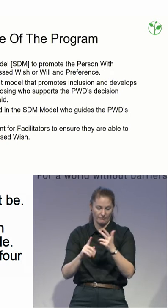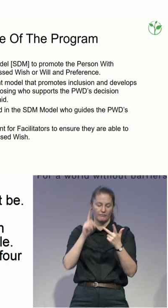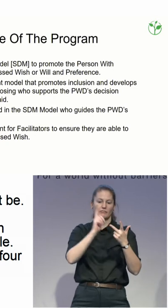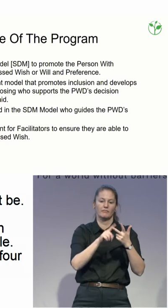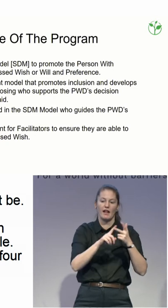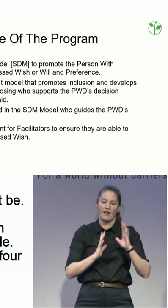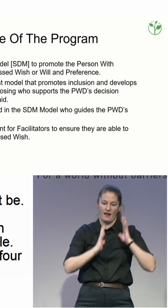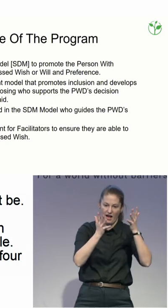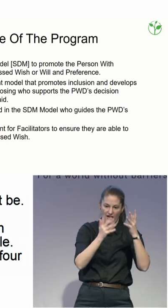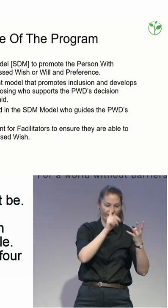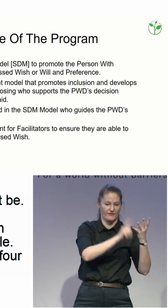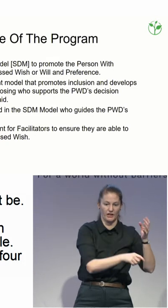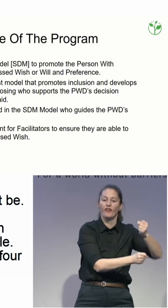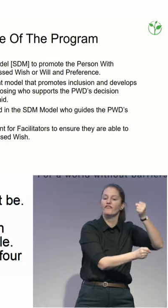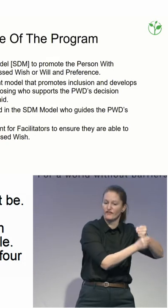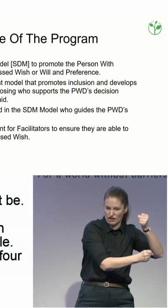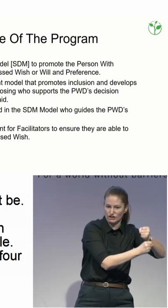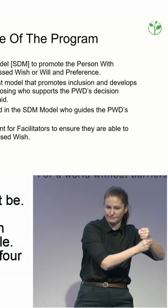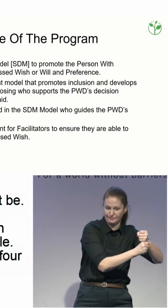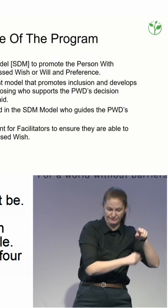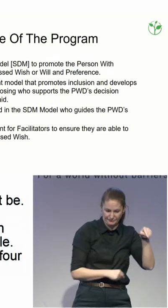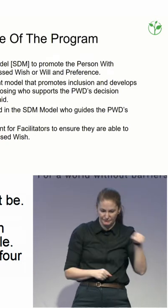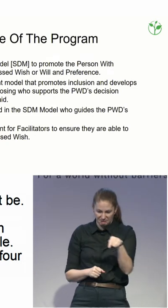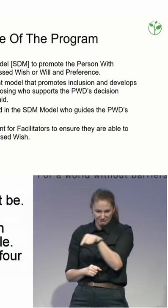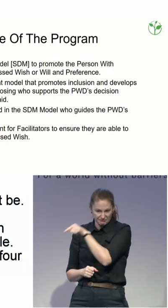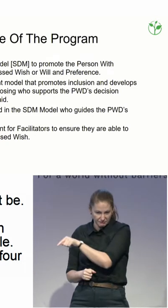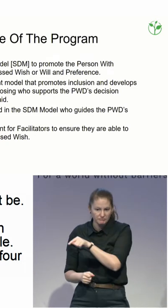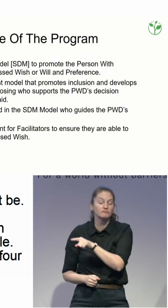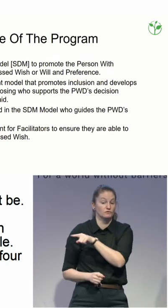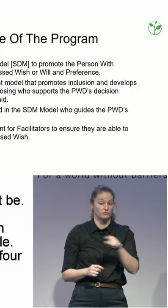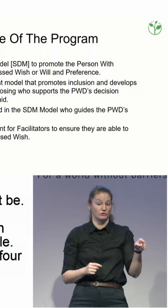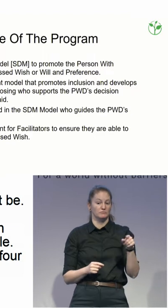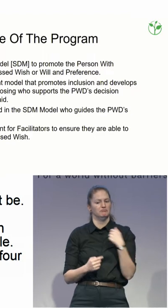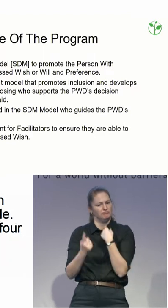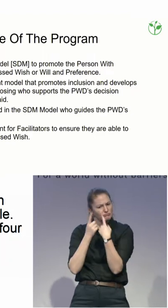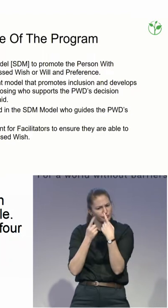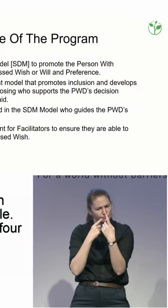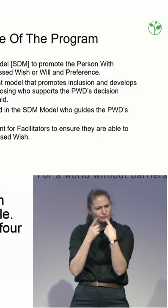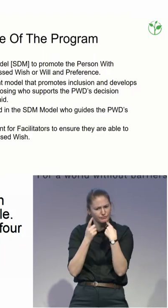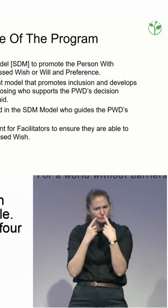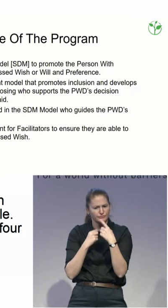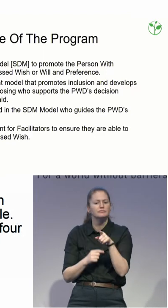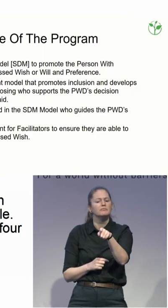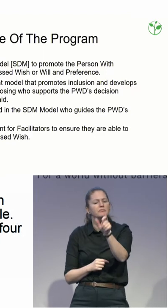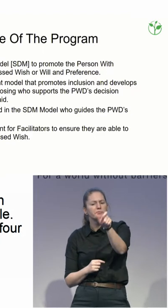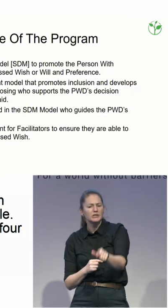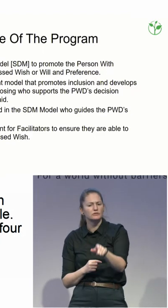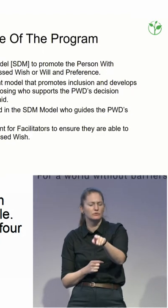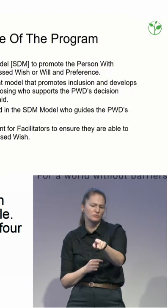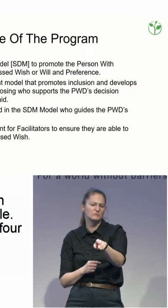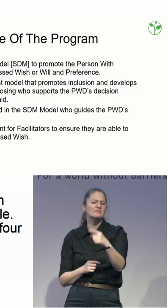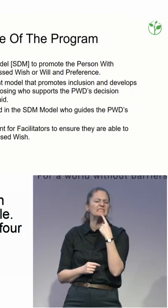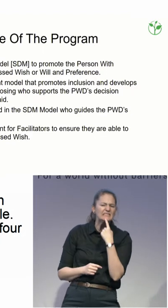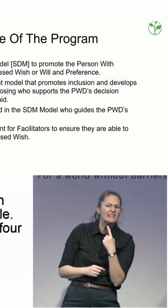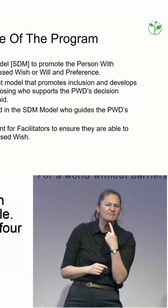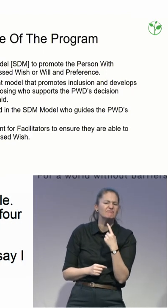And so the example is, we might be talking to someone and they say, look, I'd really like to wash dishes in a restaurant.